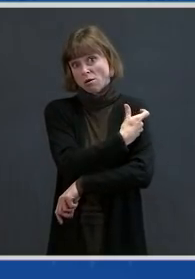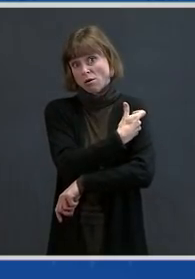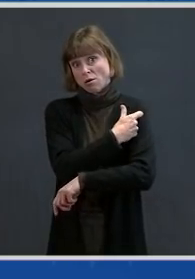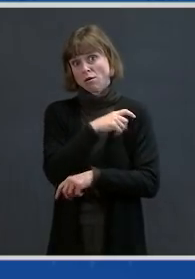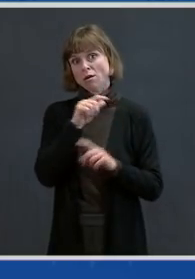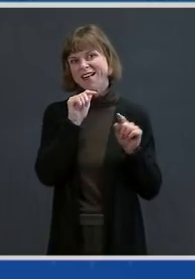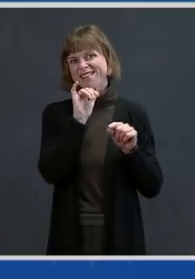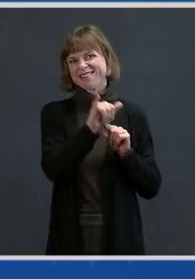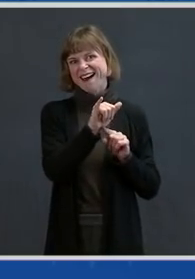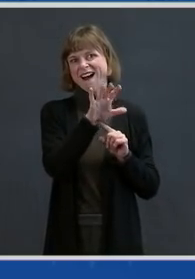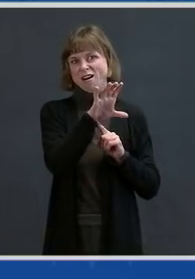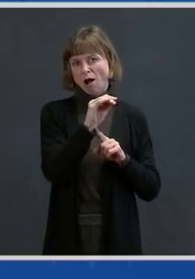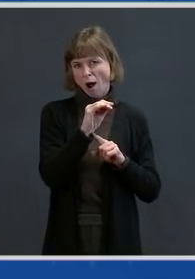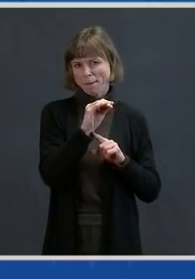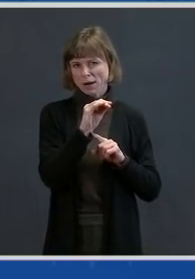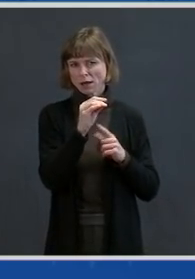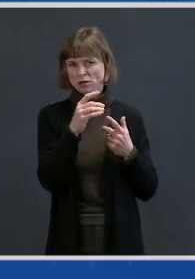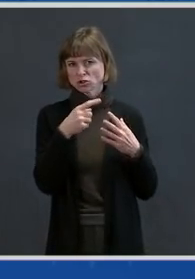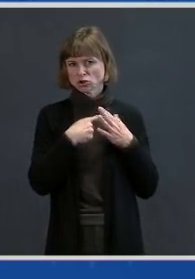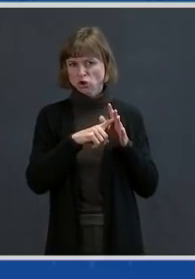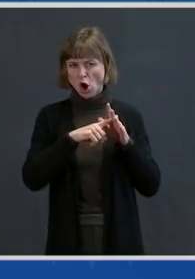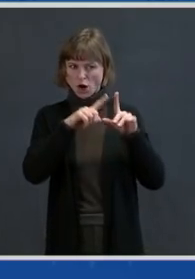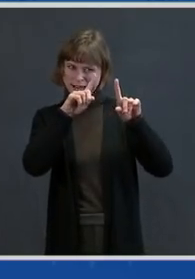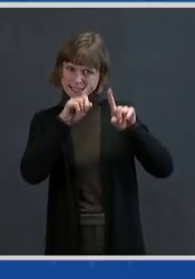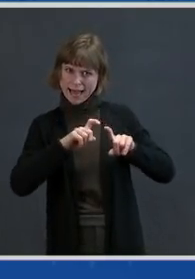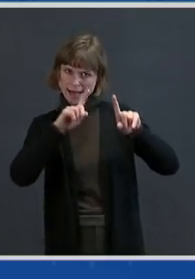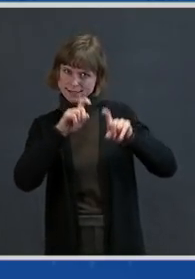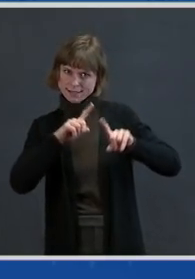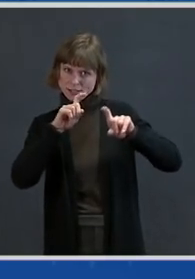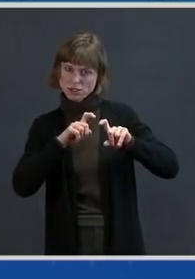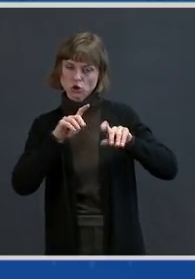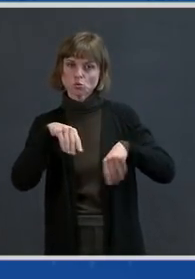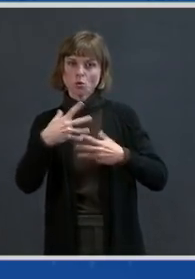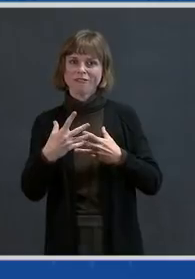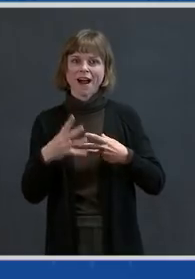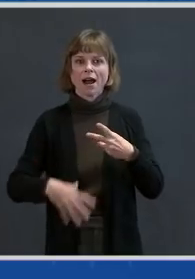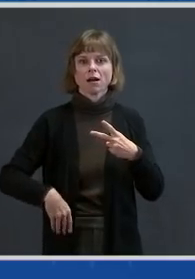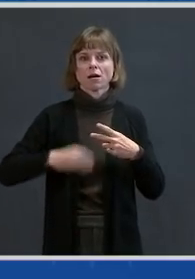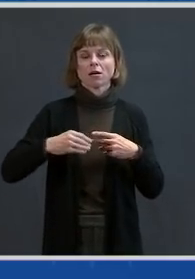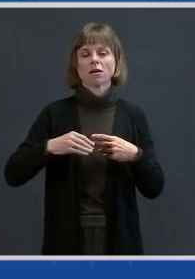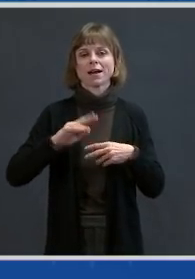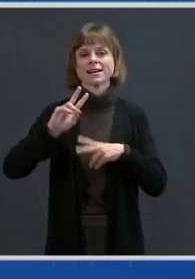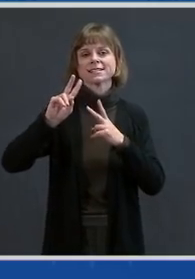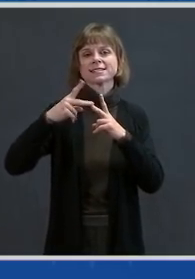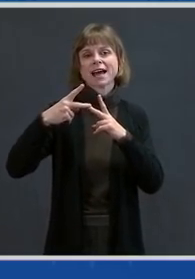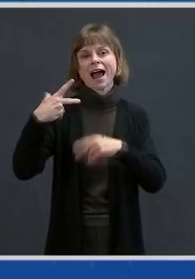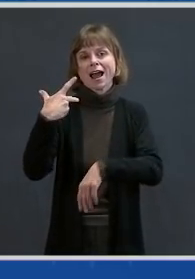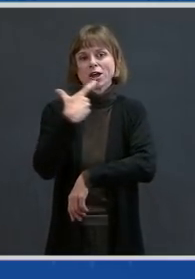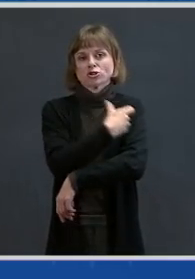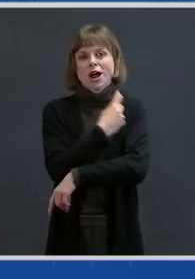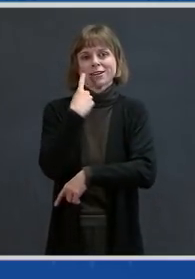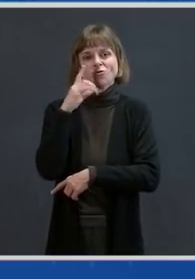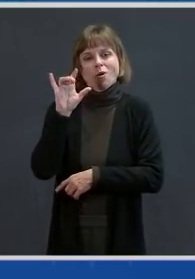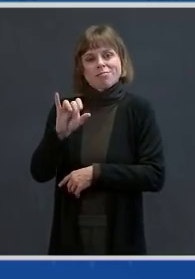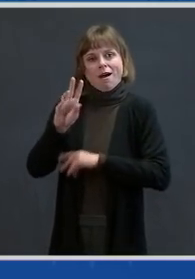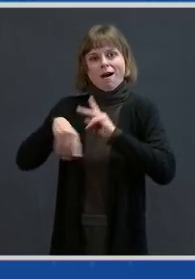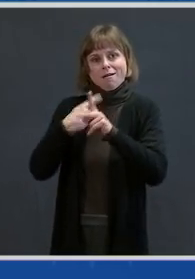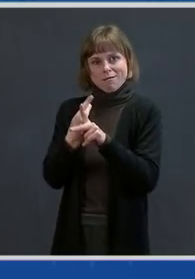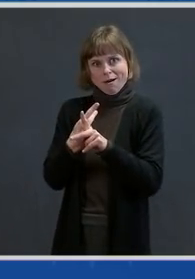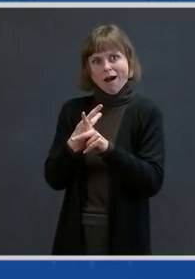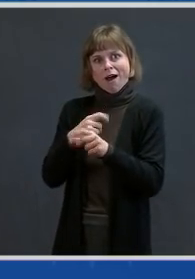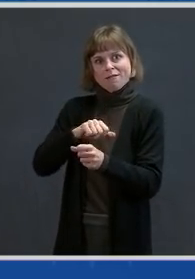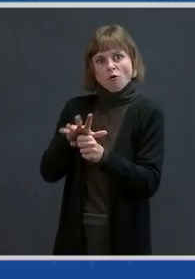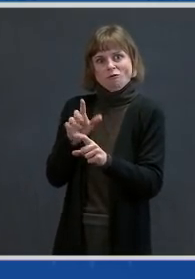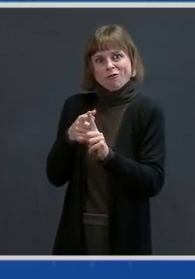to booster the — to provide booster shots for the variant from South Africa. What they did, actually, as the